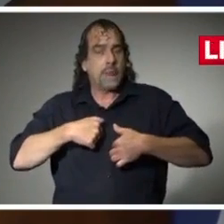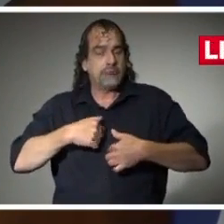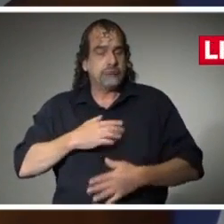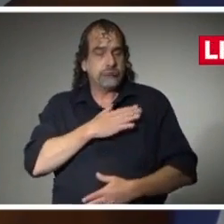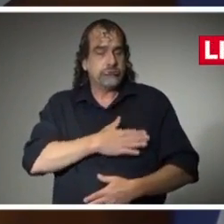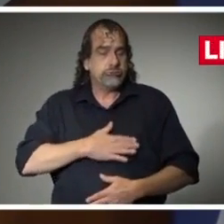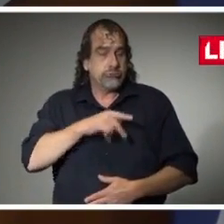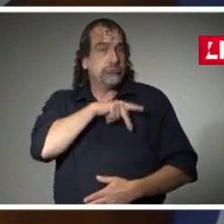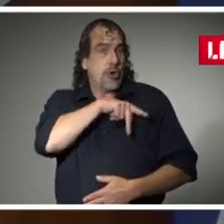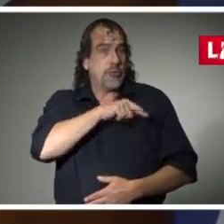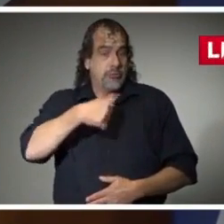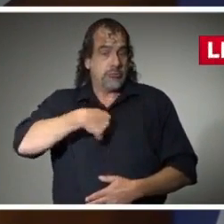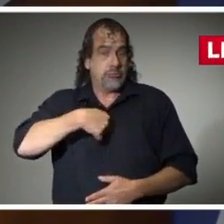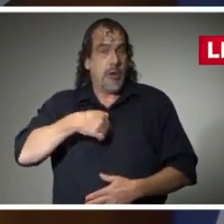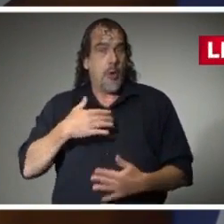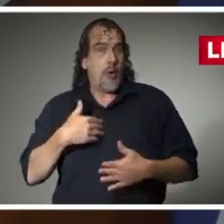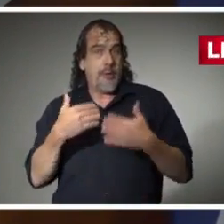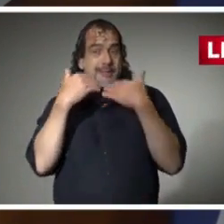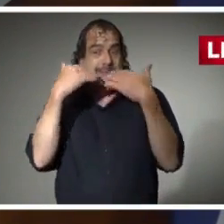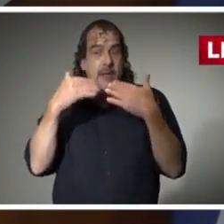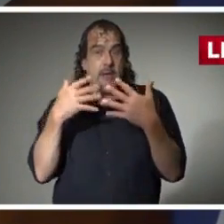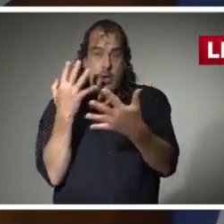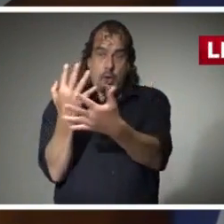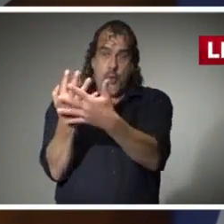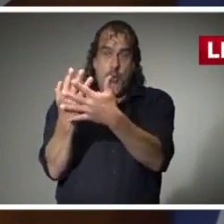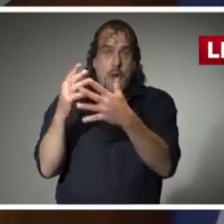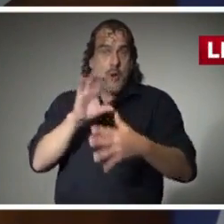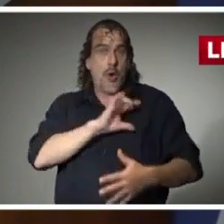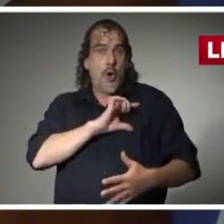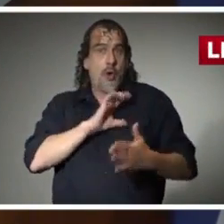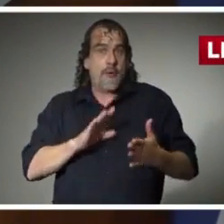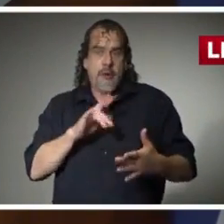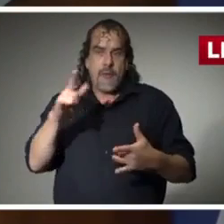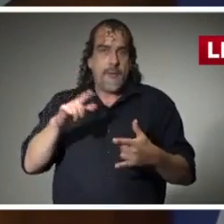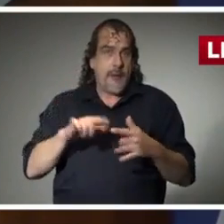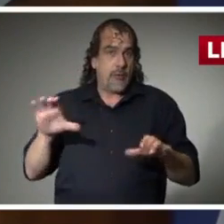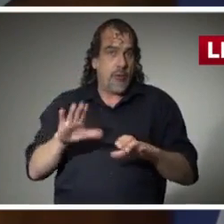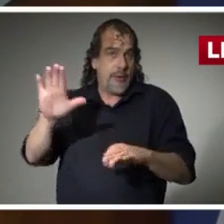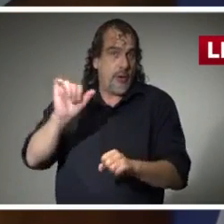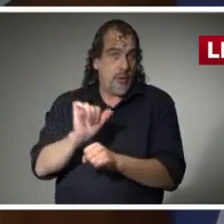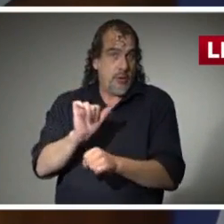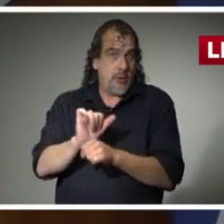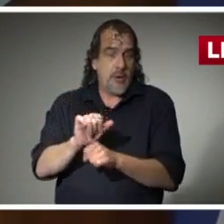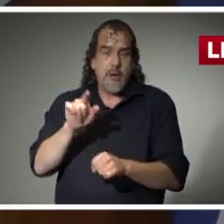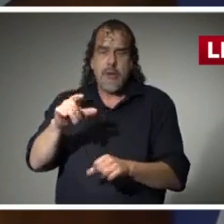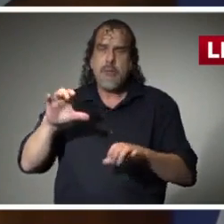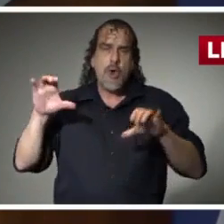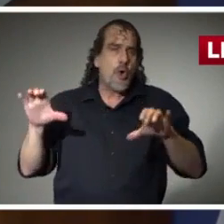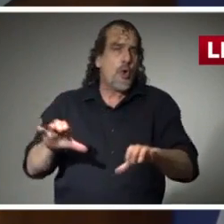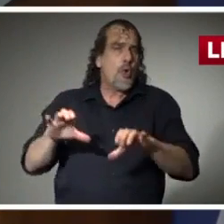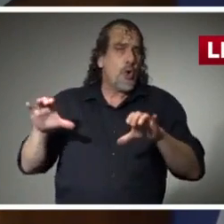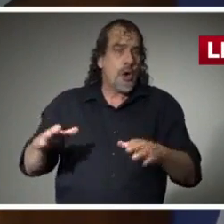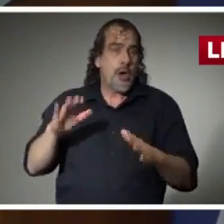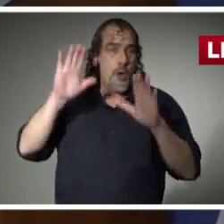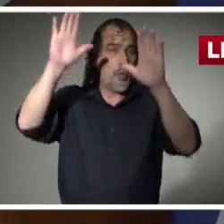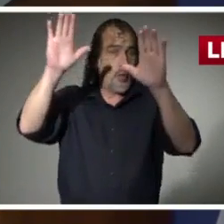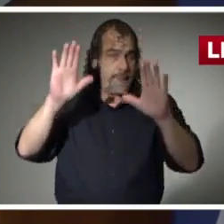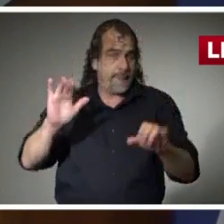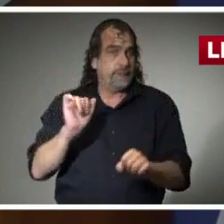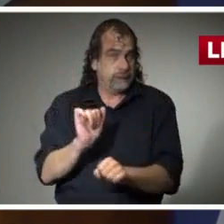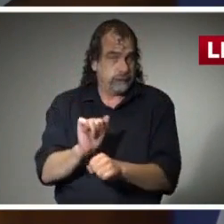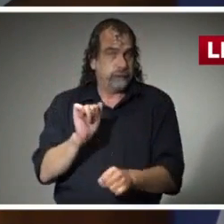corrections officers for the work that they are doing. They have been doing an incredible job.